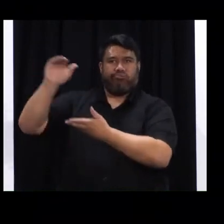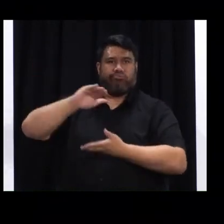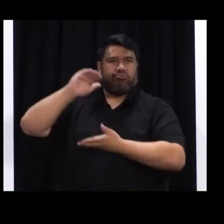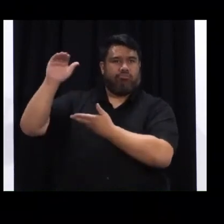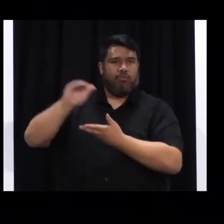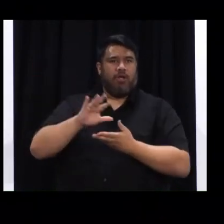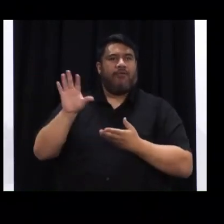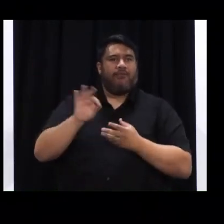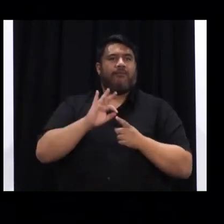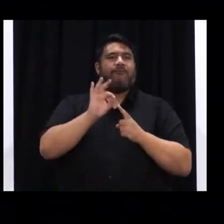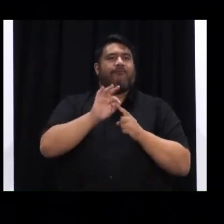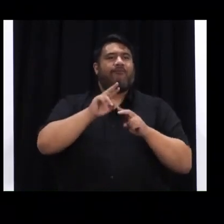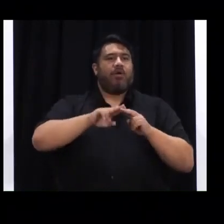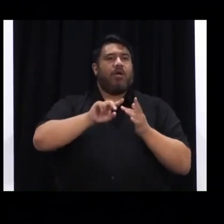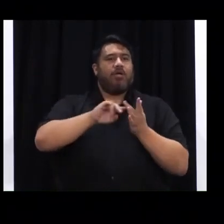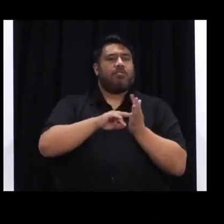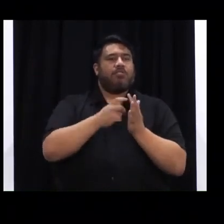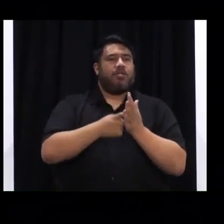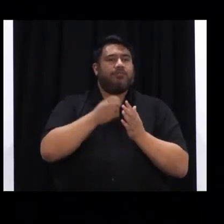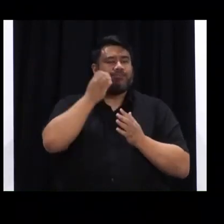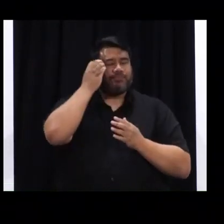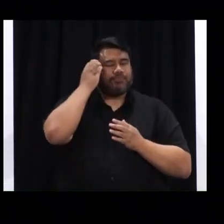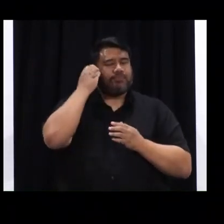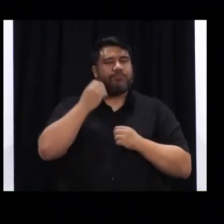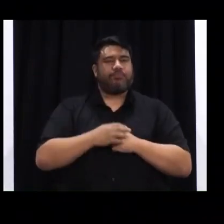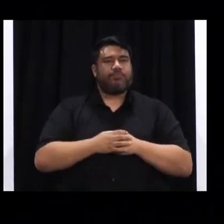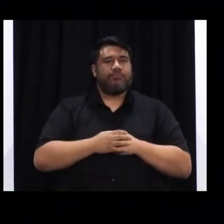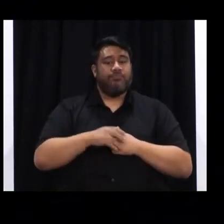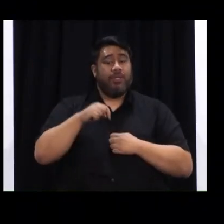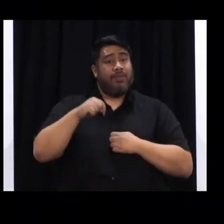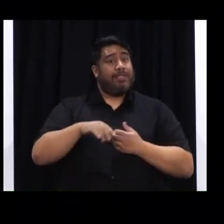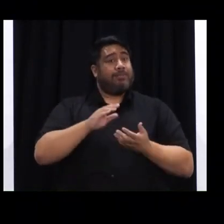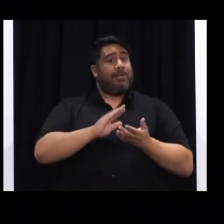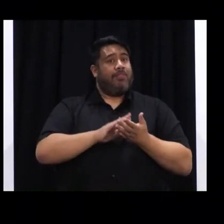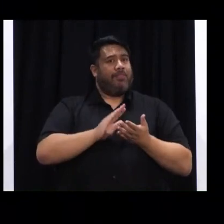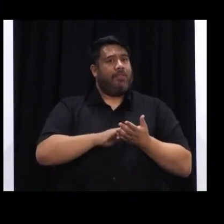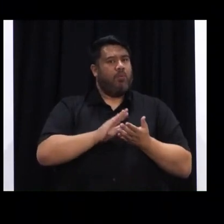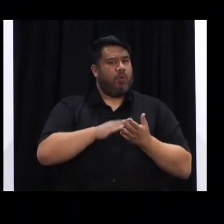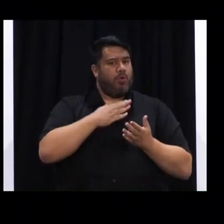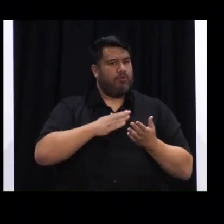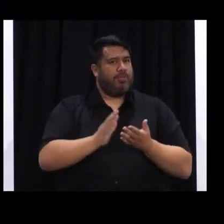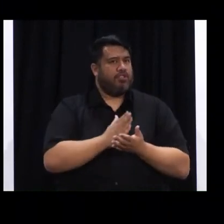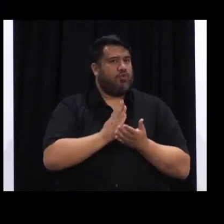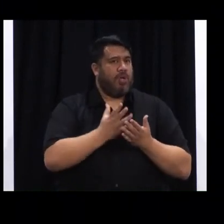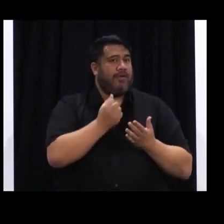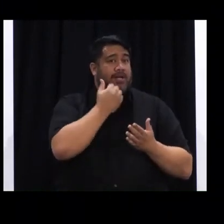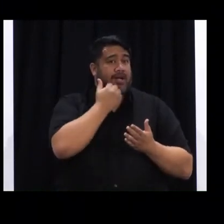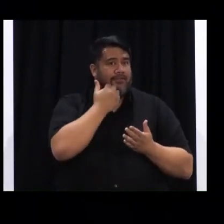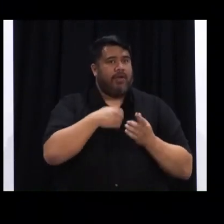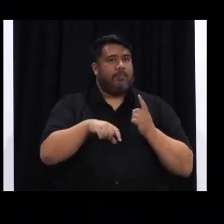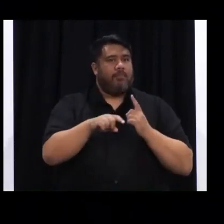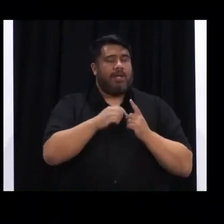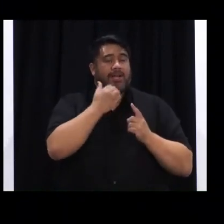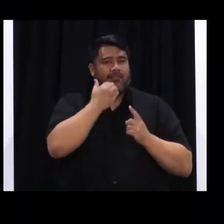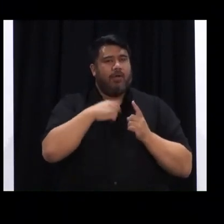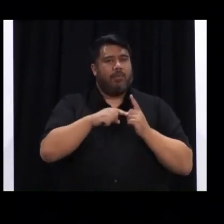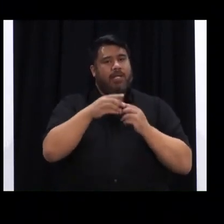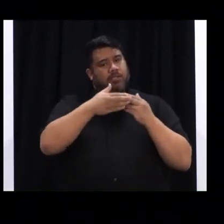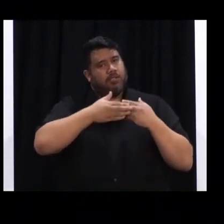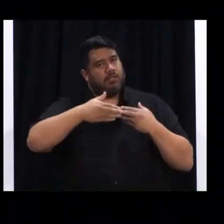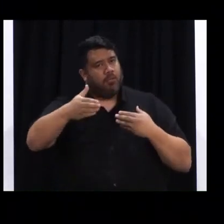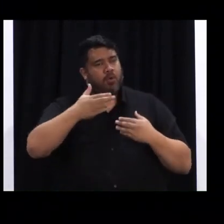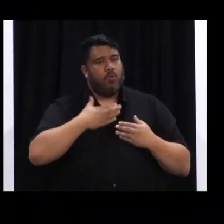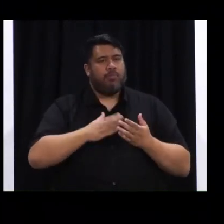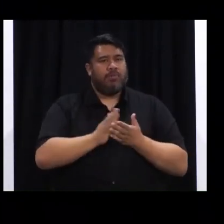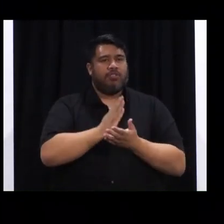to just bridge the constraint we had across the course of this month. As I said on Tuesday, on busy days since the current outbreak